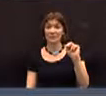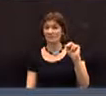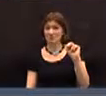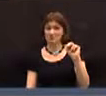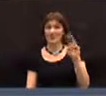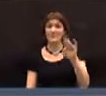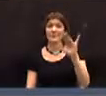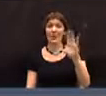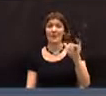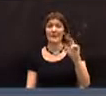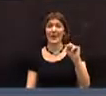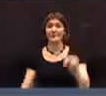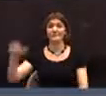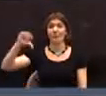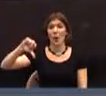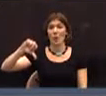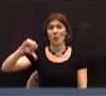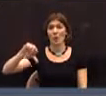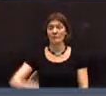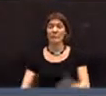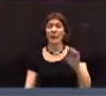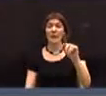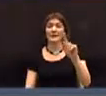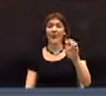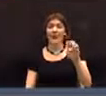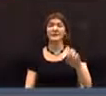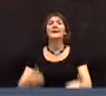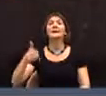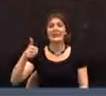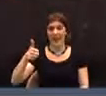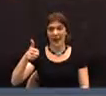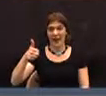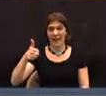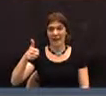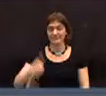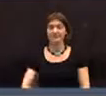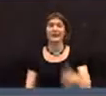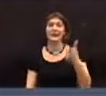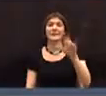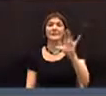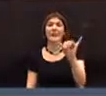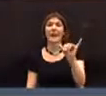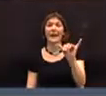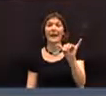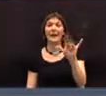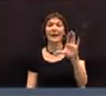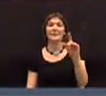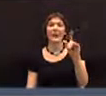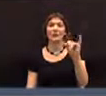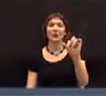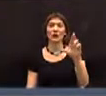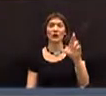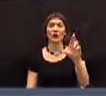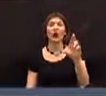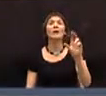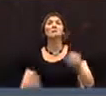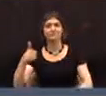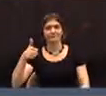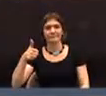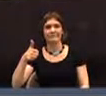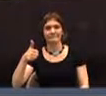Mary Kane. No. Annette Cappy. Yay. Gary Carrier. Yay.